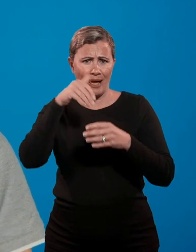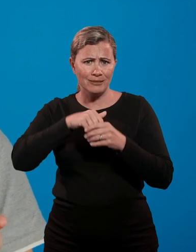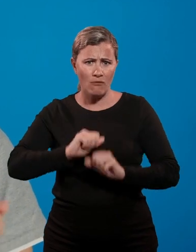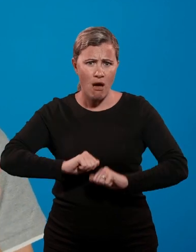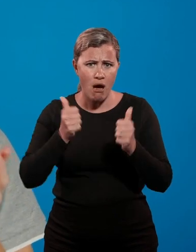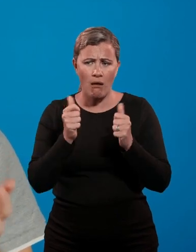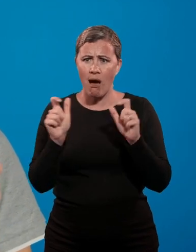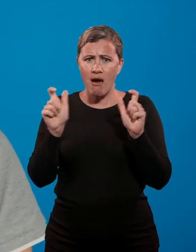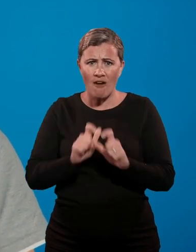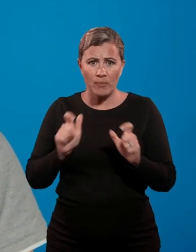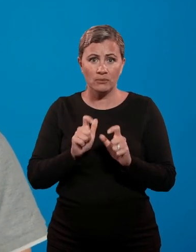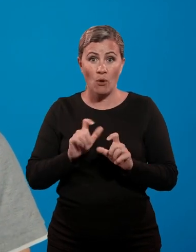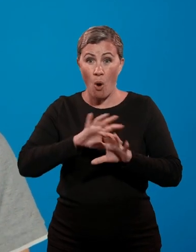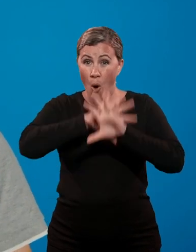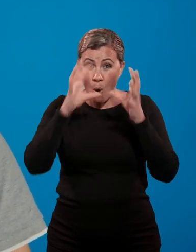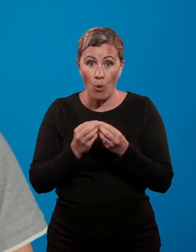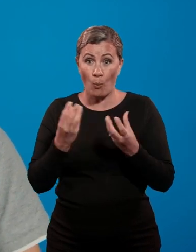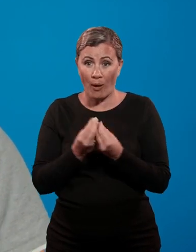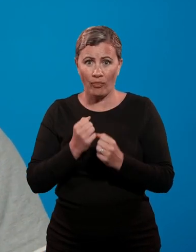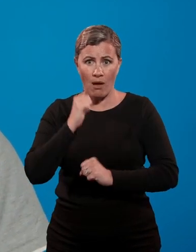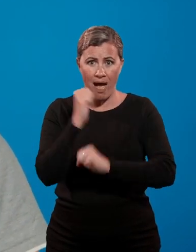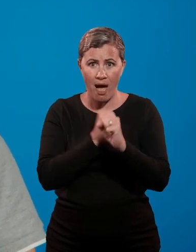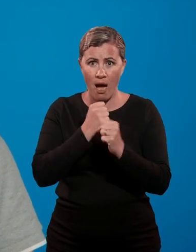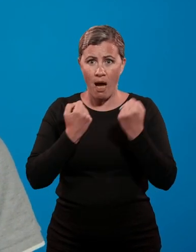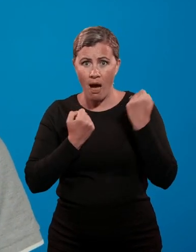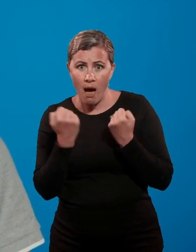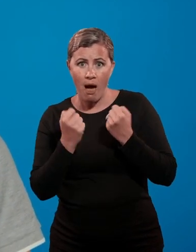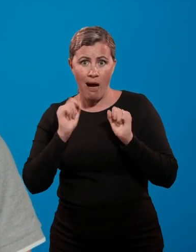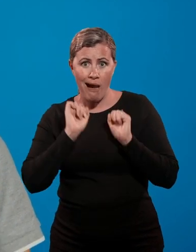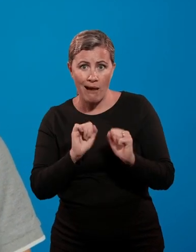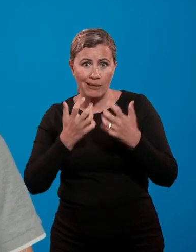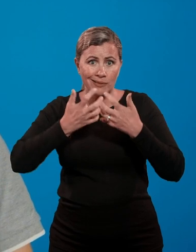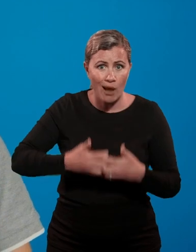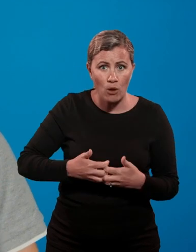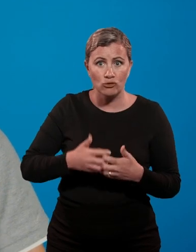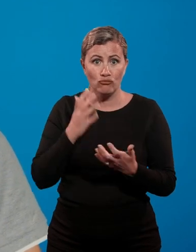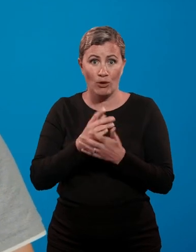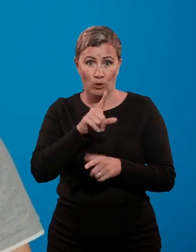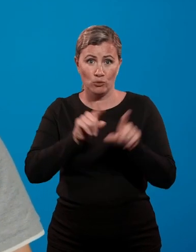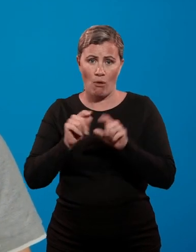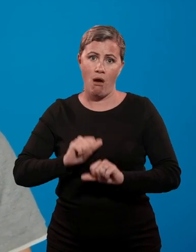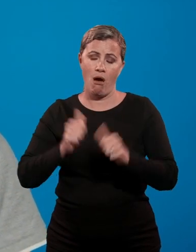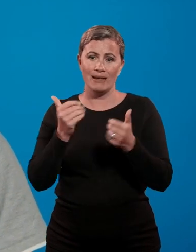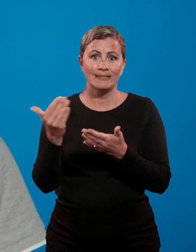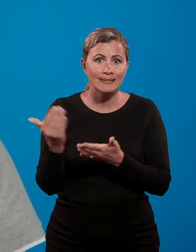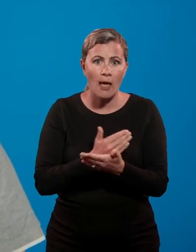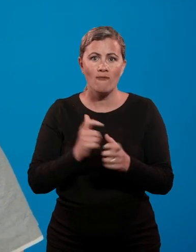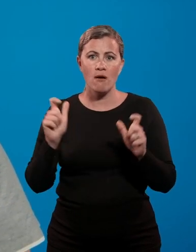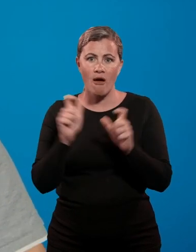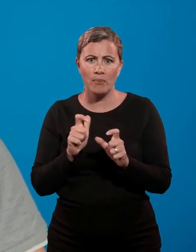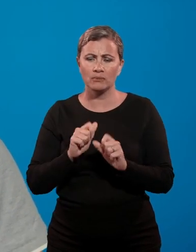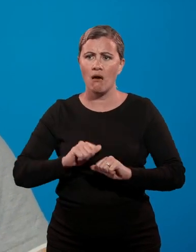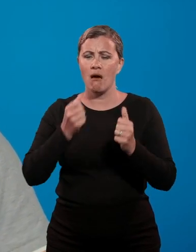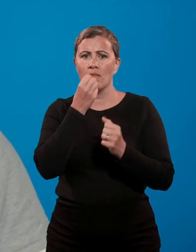Combine this with an array of driving aids and a vast suite of technology, and you'll be choosing from a range well-equipped for a safe, comfortable and